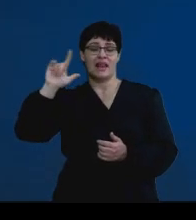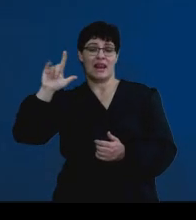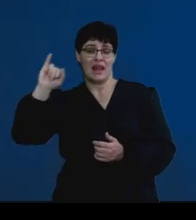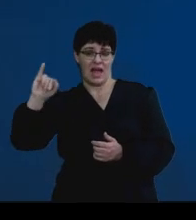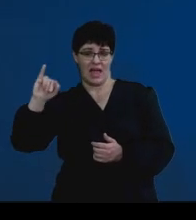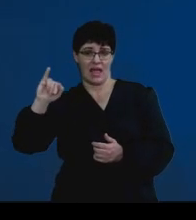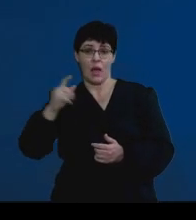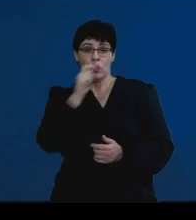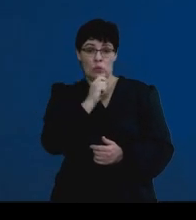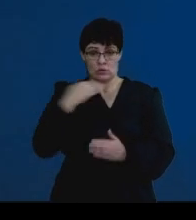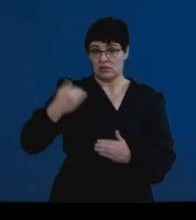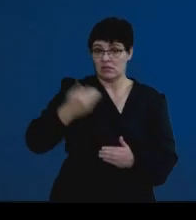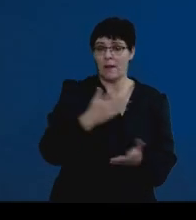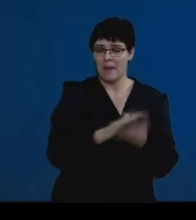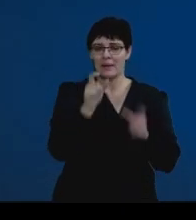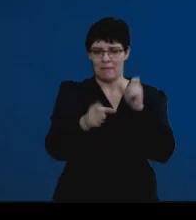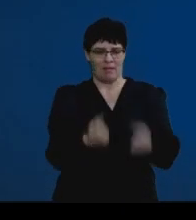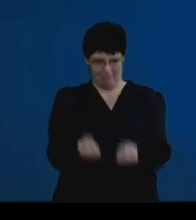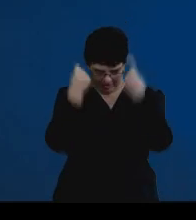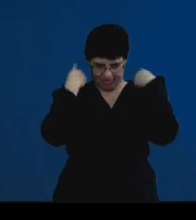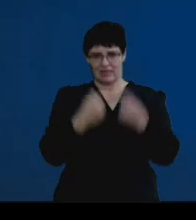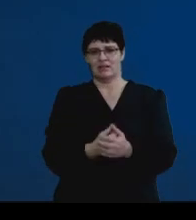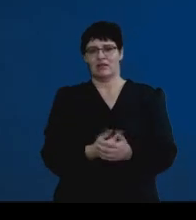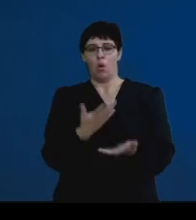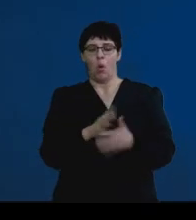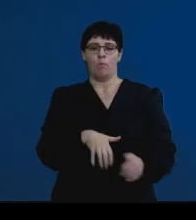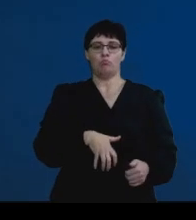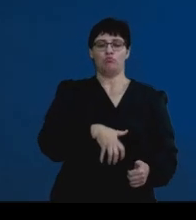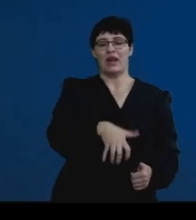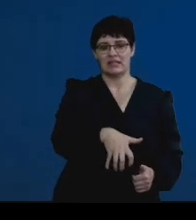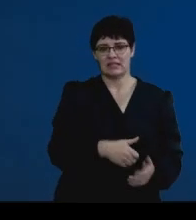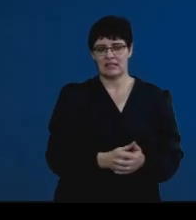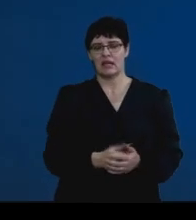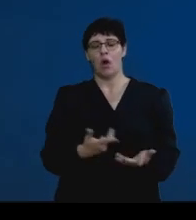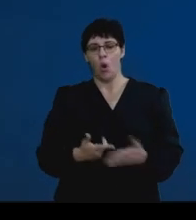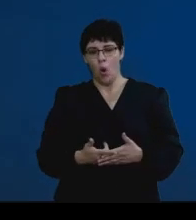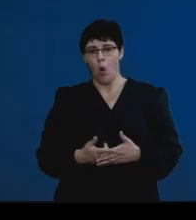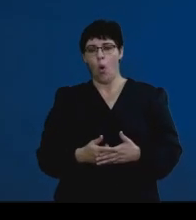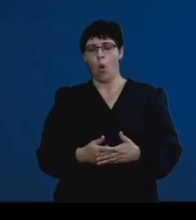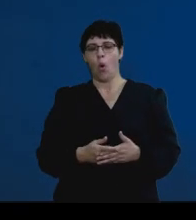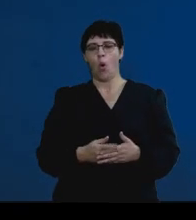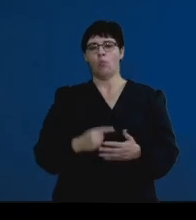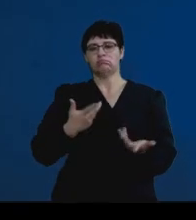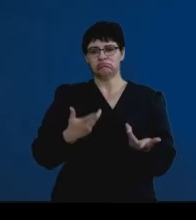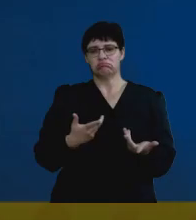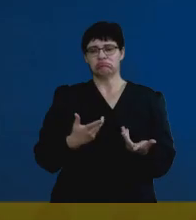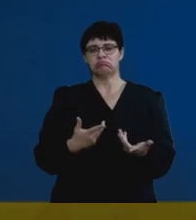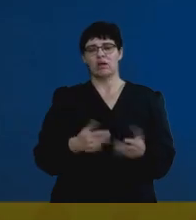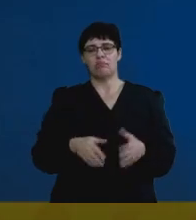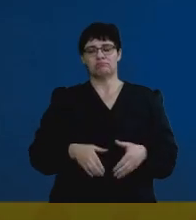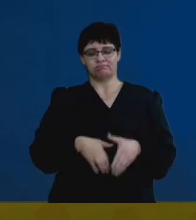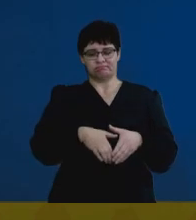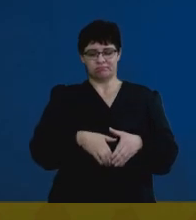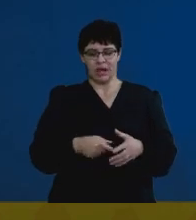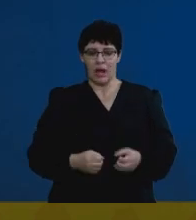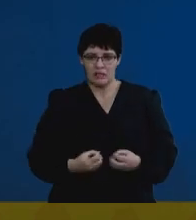misunderstood. Concepts of pregnancy and gestation do not mean the same,